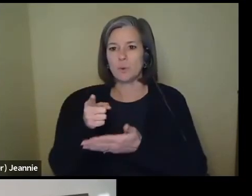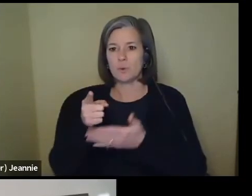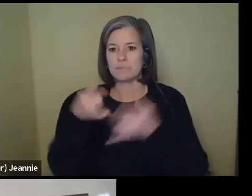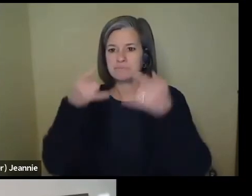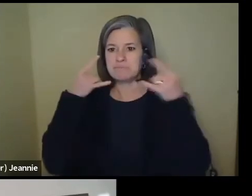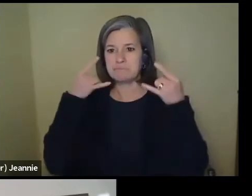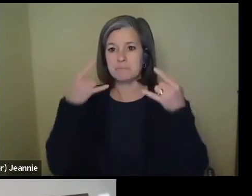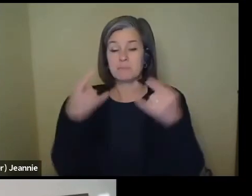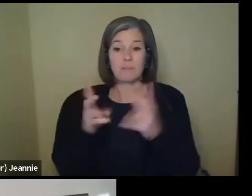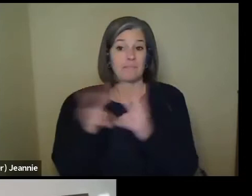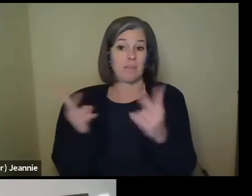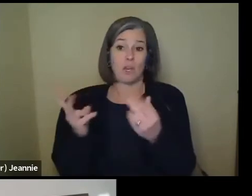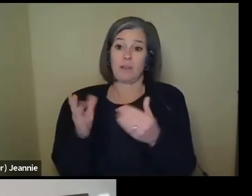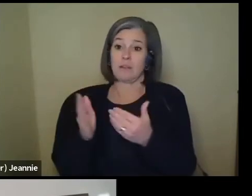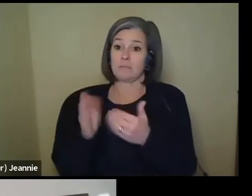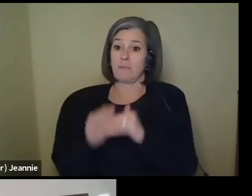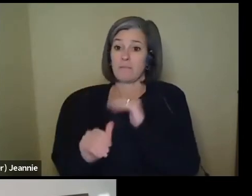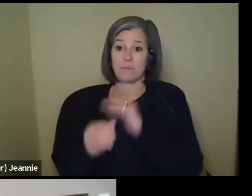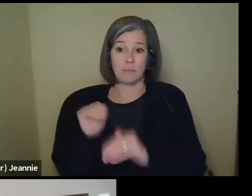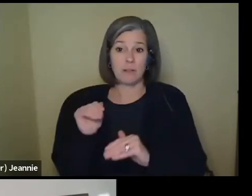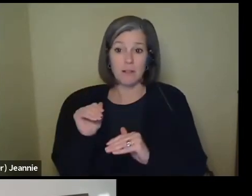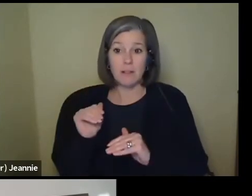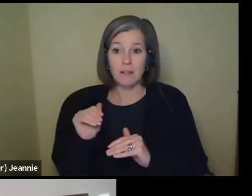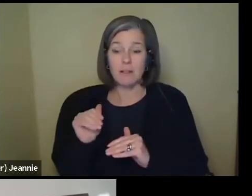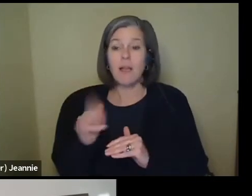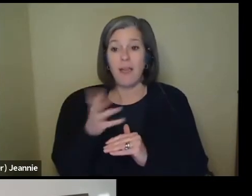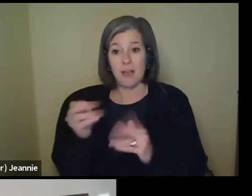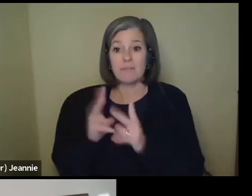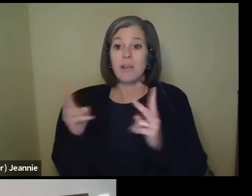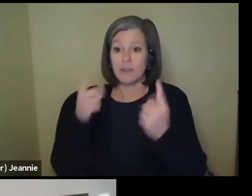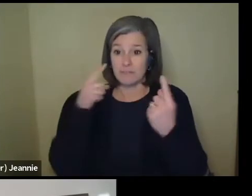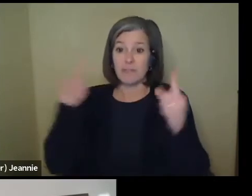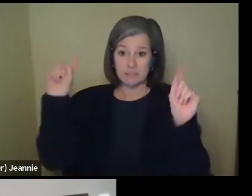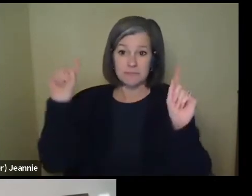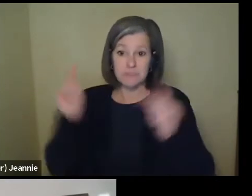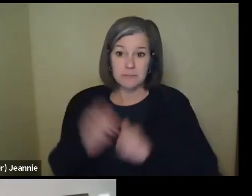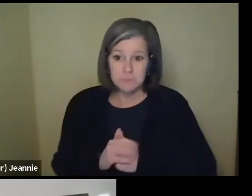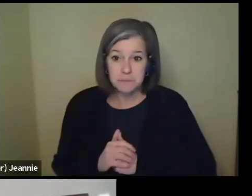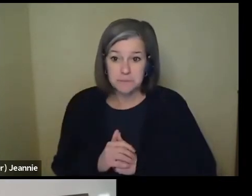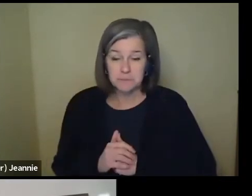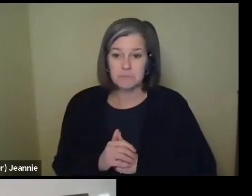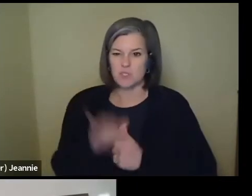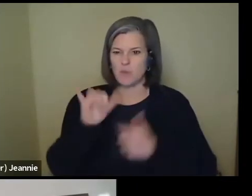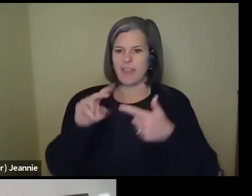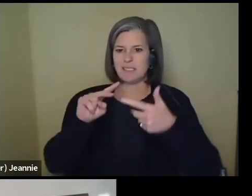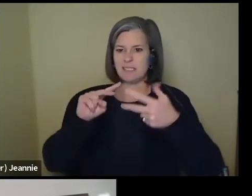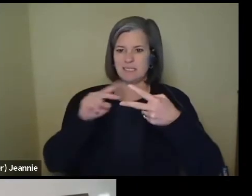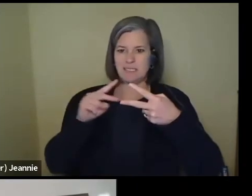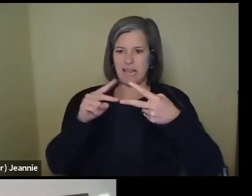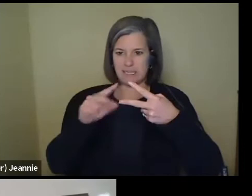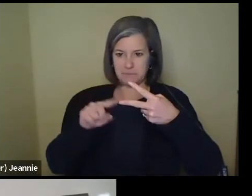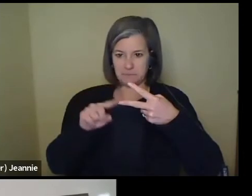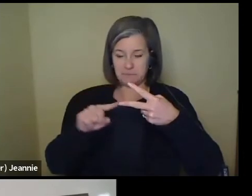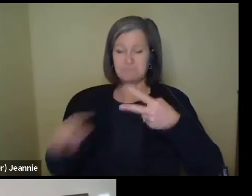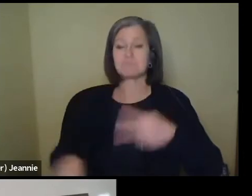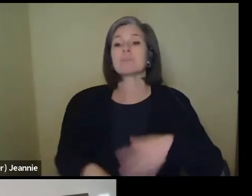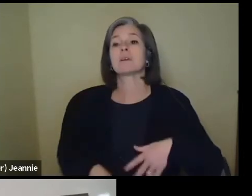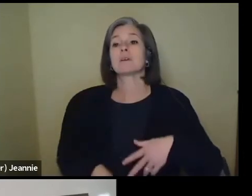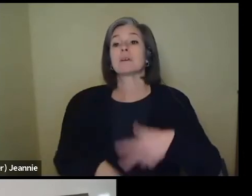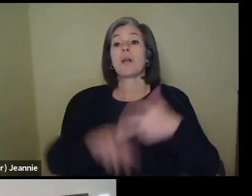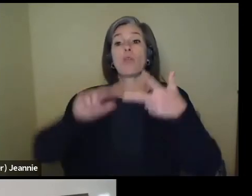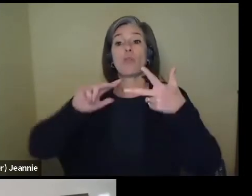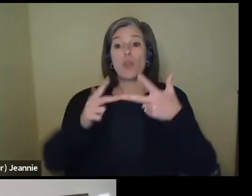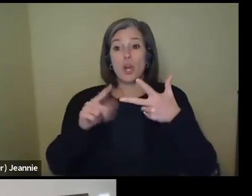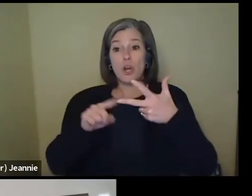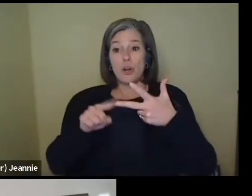very comfortable to wear and they are very effective. So that's second best. Third best would be a